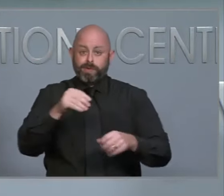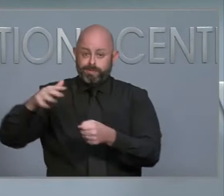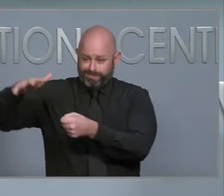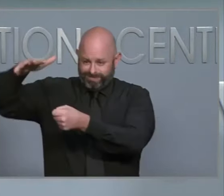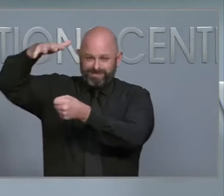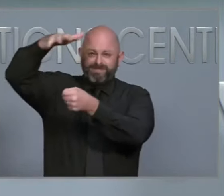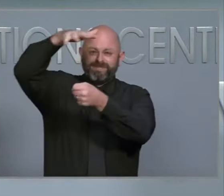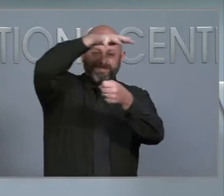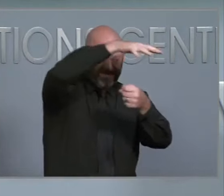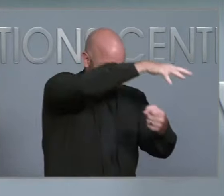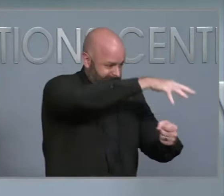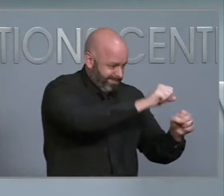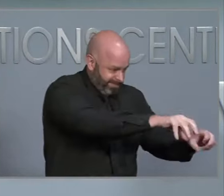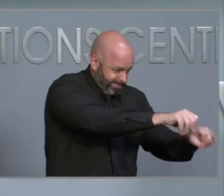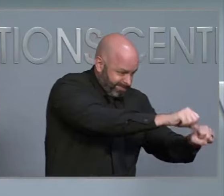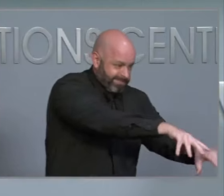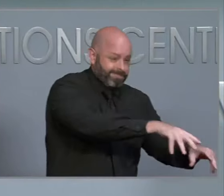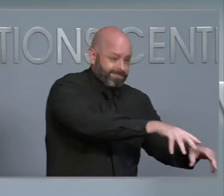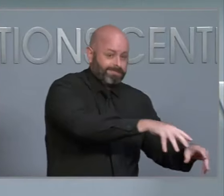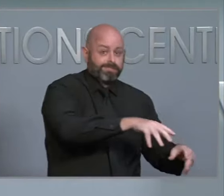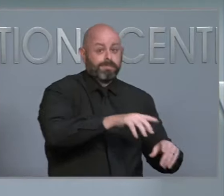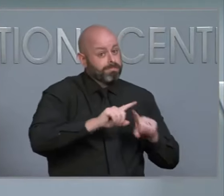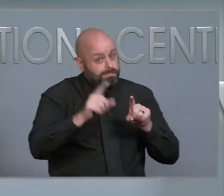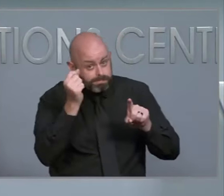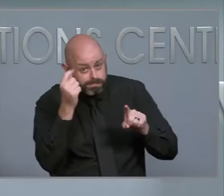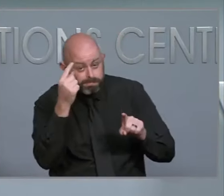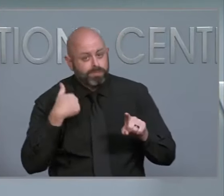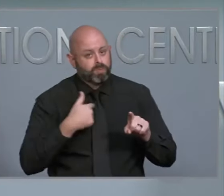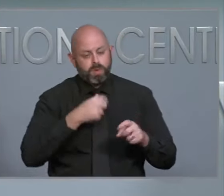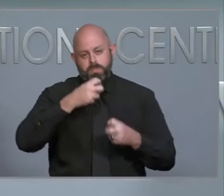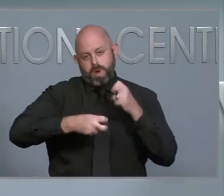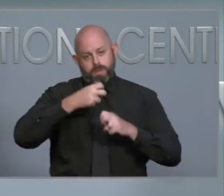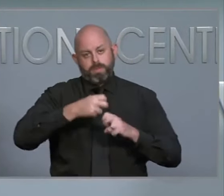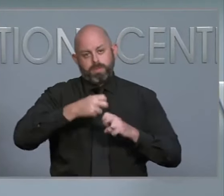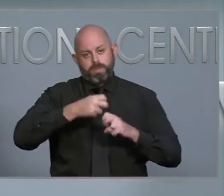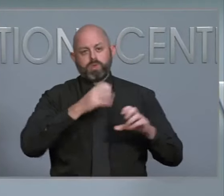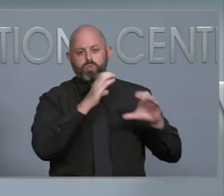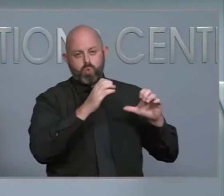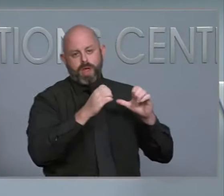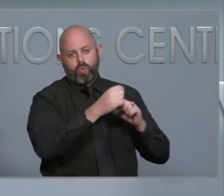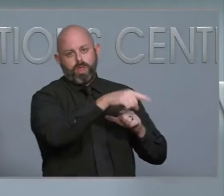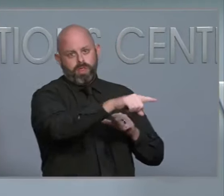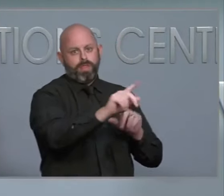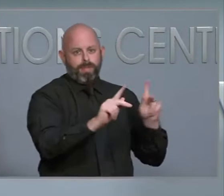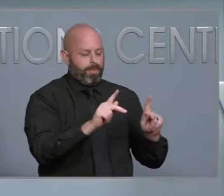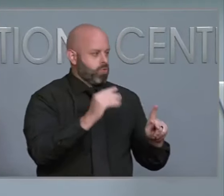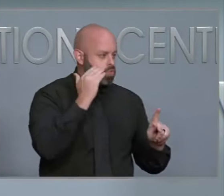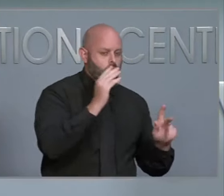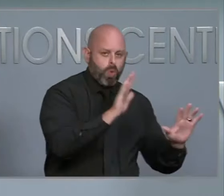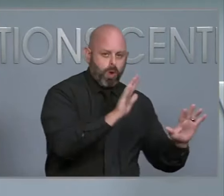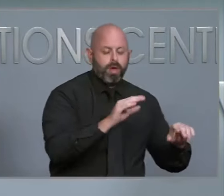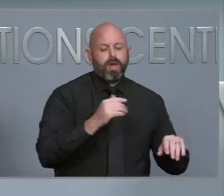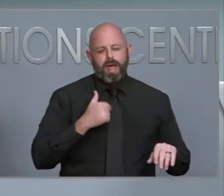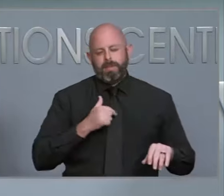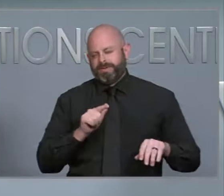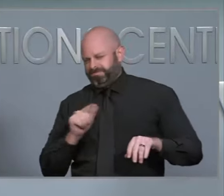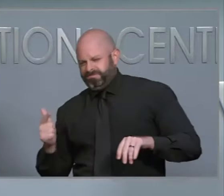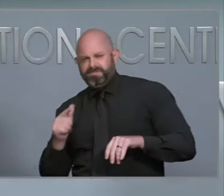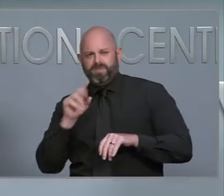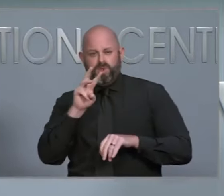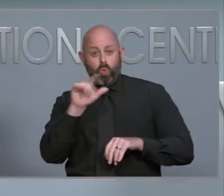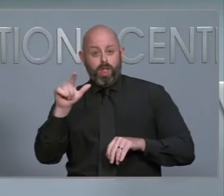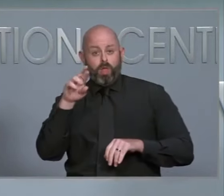to and communicating with. I'm going to turn it over to Will Ray to give you the specifics of what is